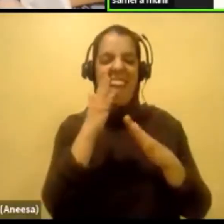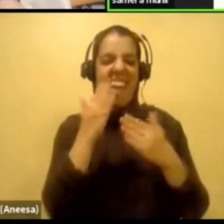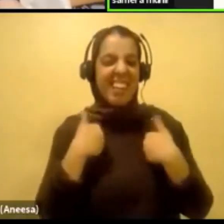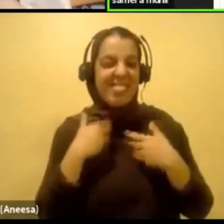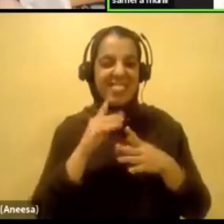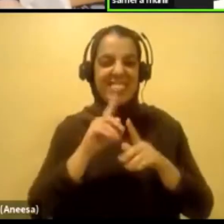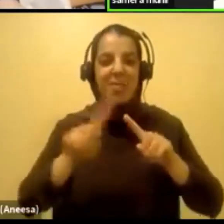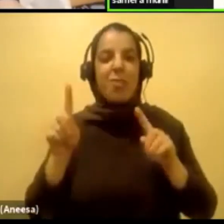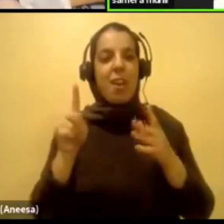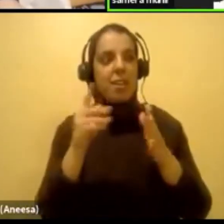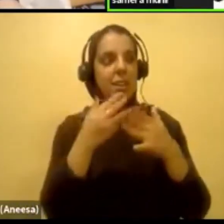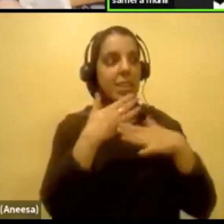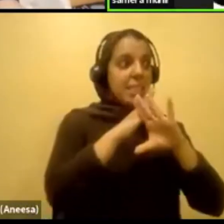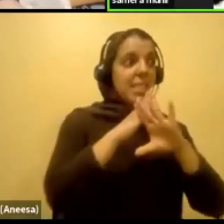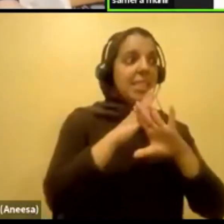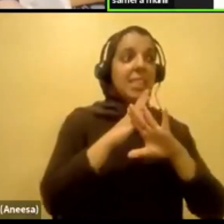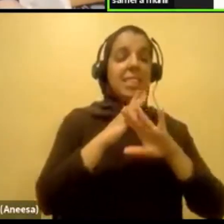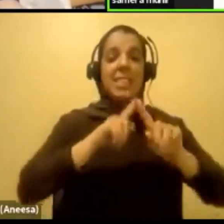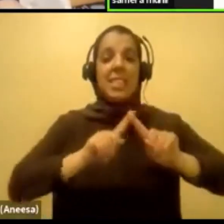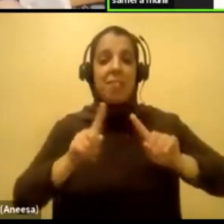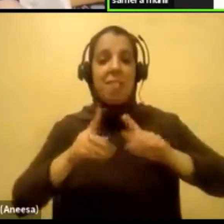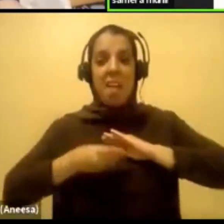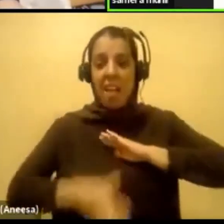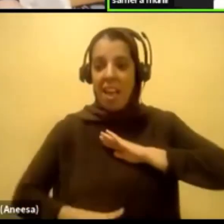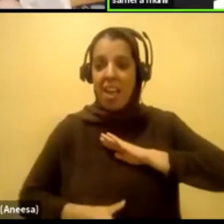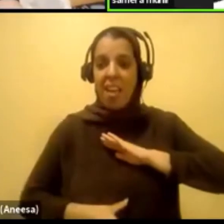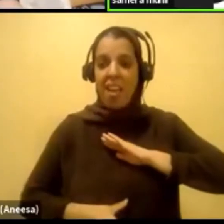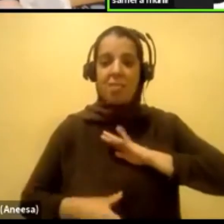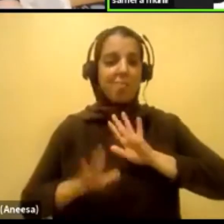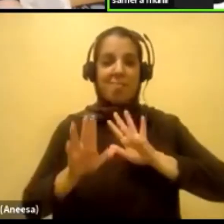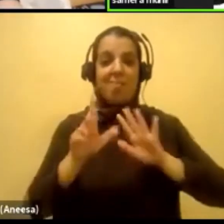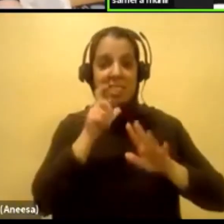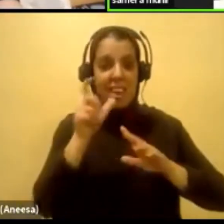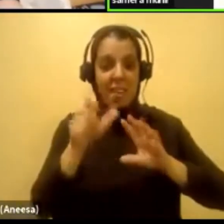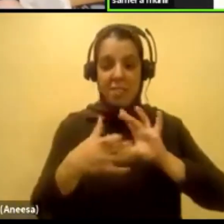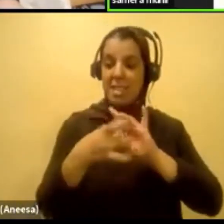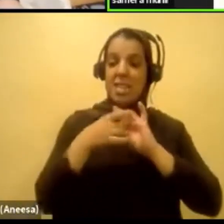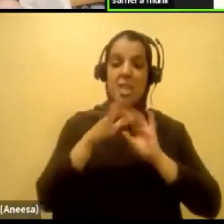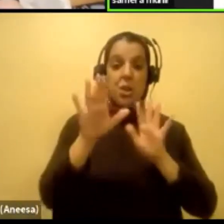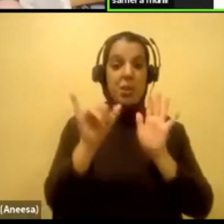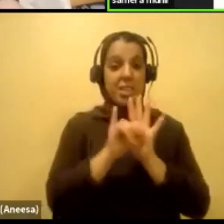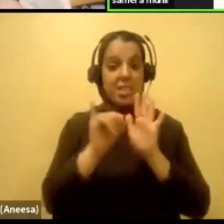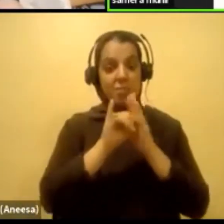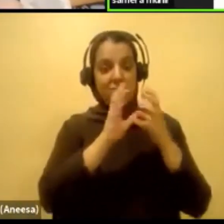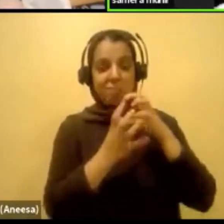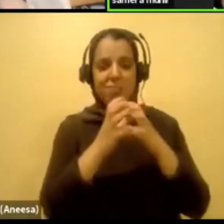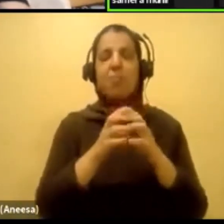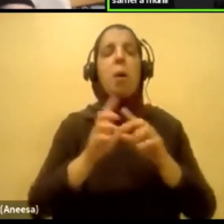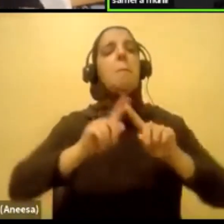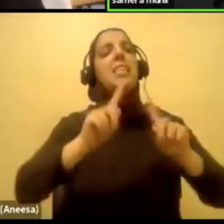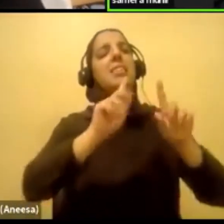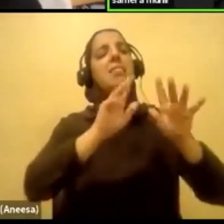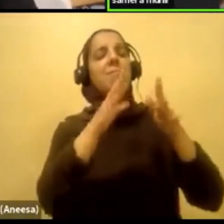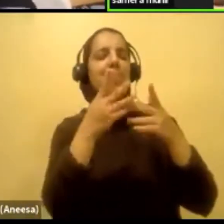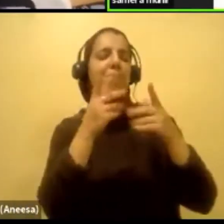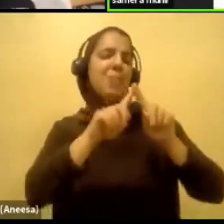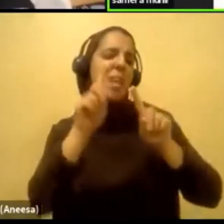have to be relate to anything that defines us in regards to our intersectional, you know, um,